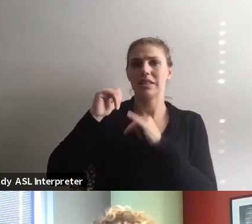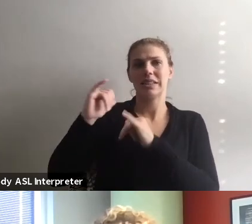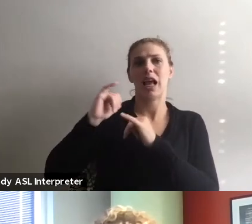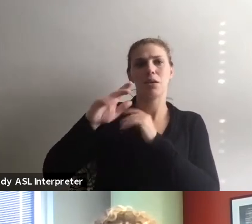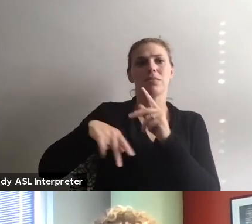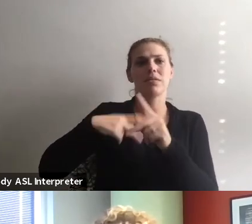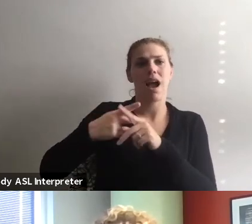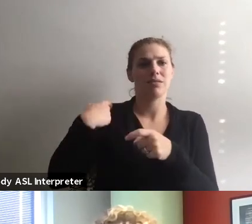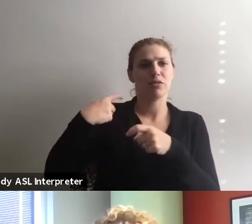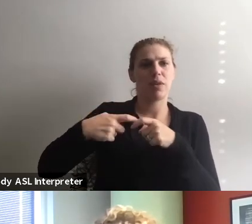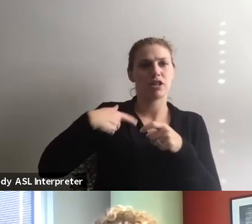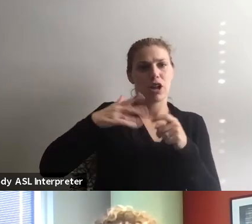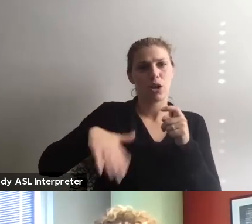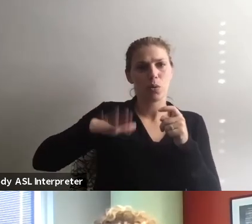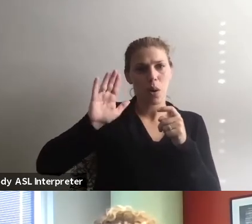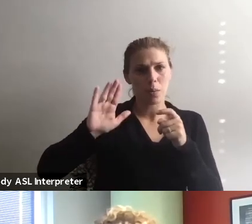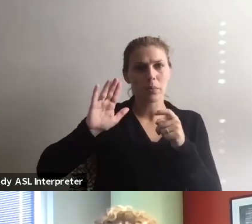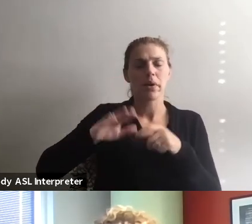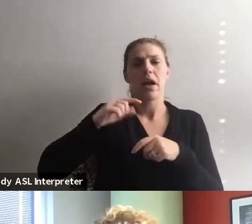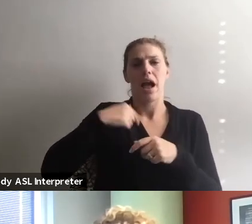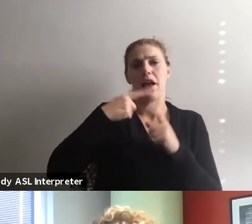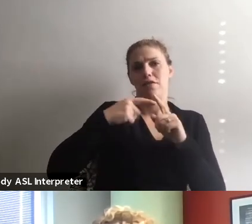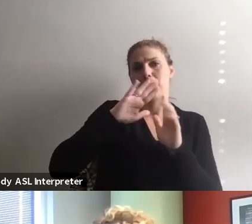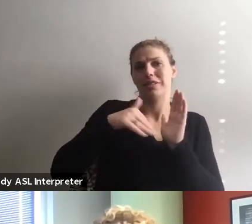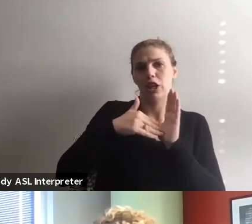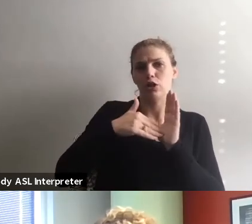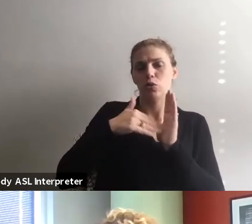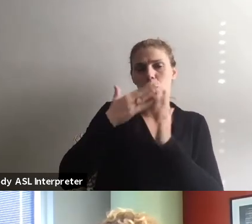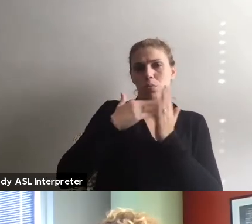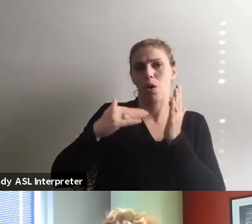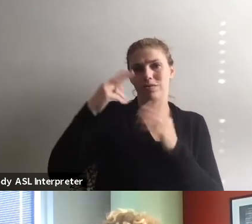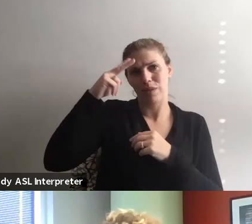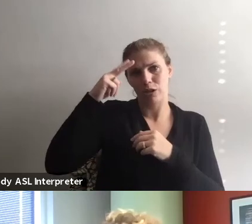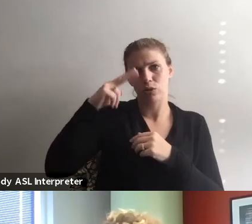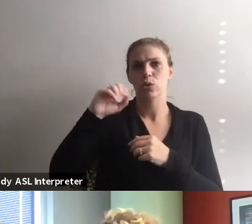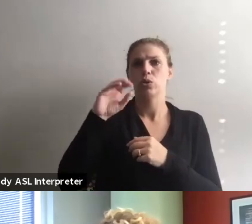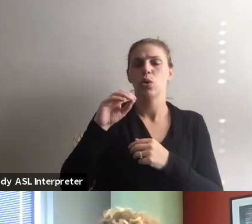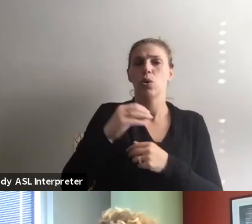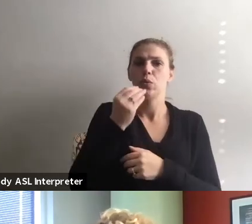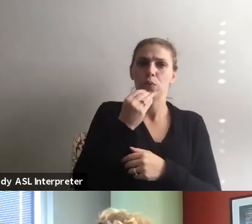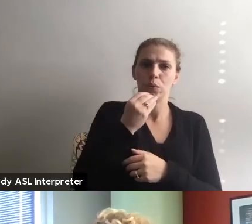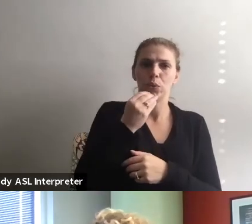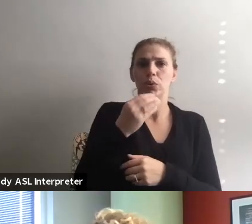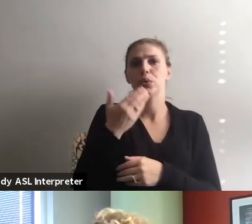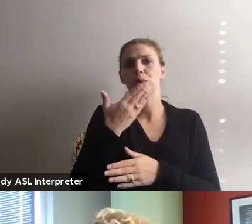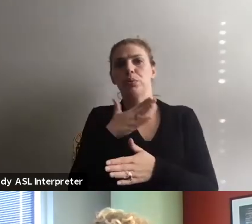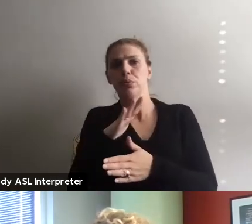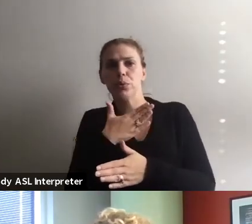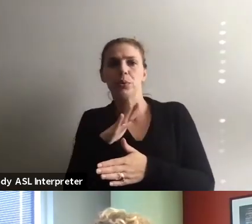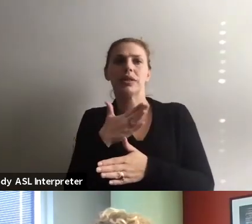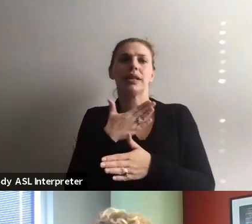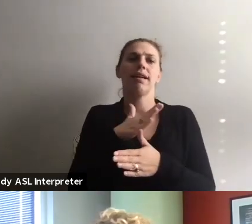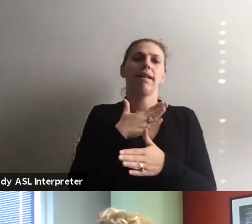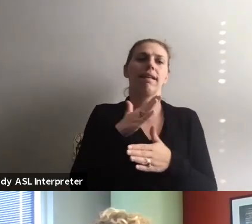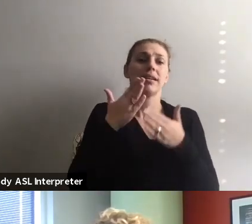as where I was from, you know, from the central part of Mexico. So foods, music, some of the